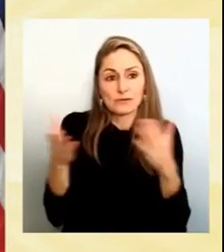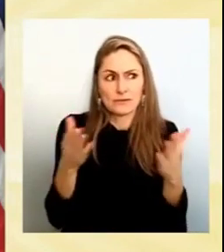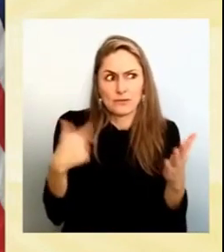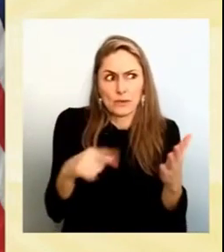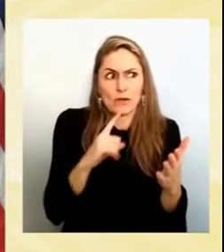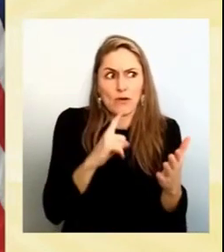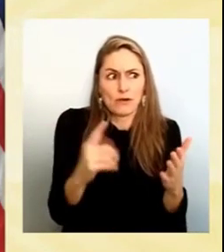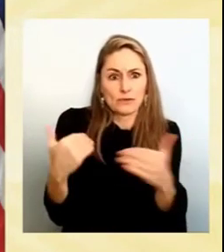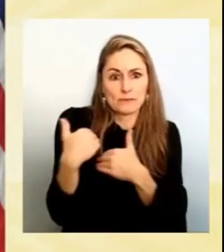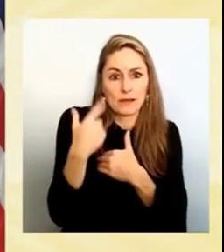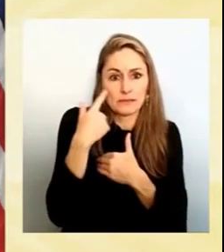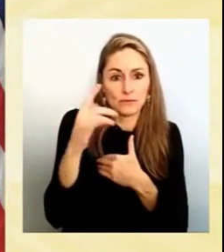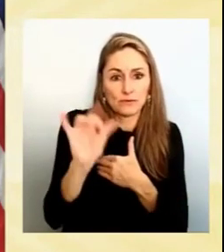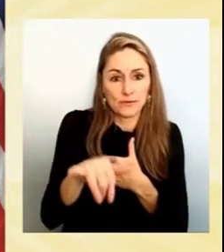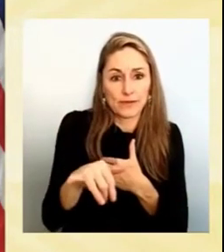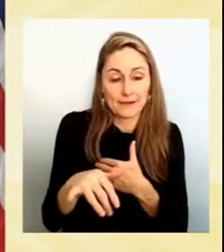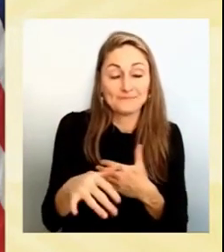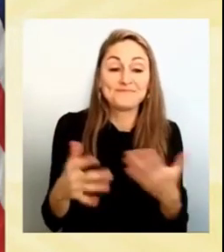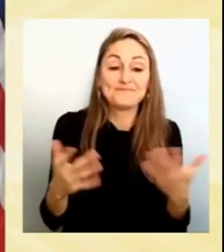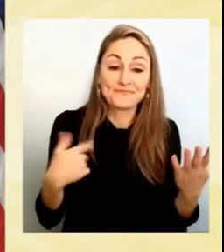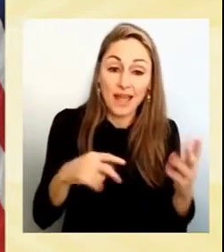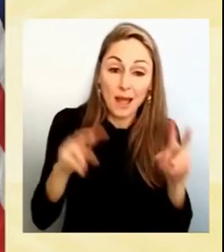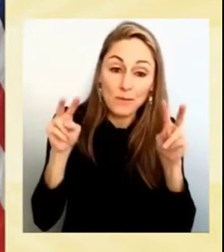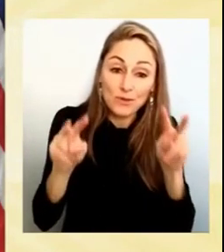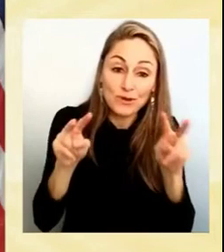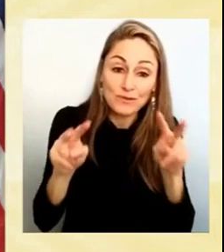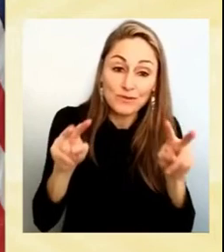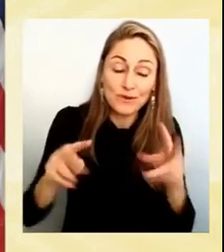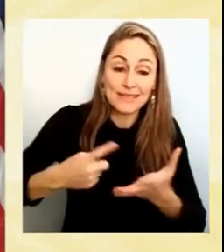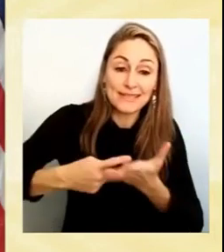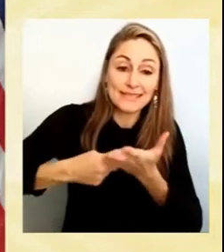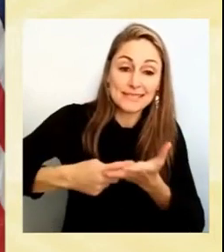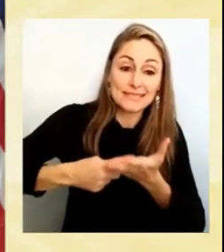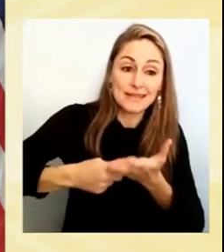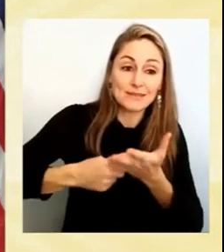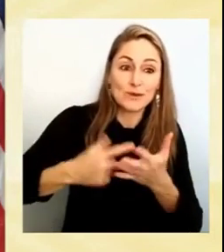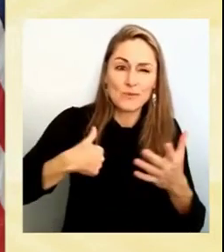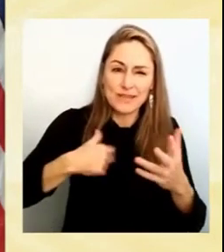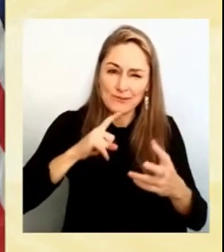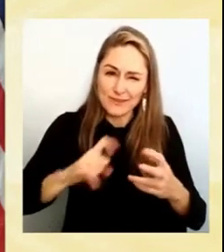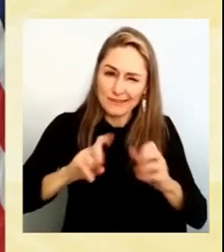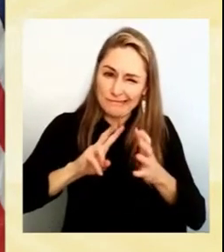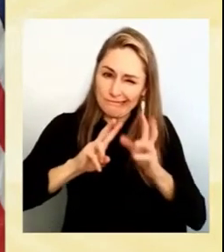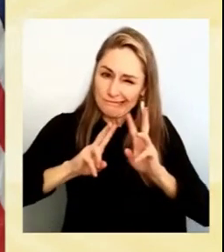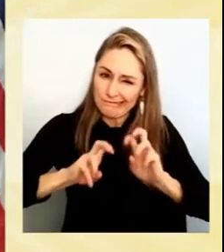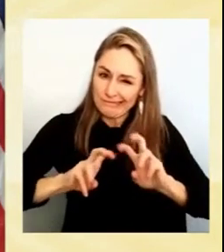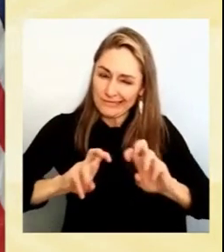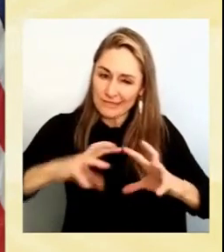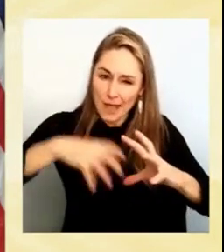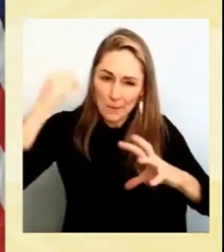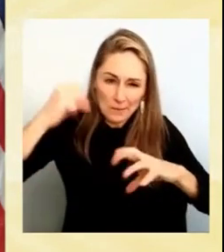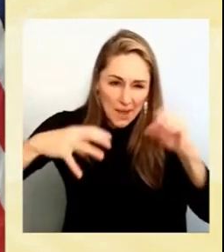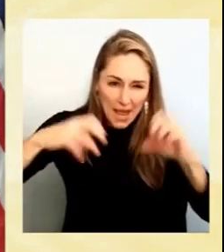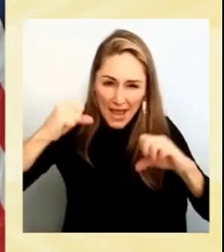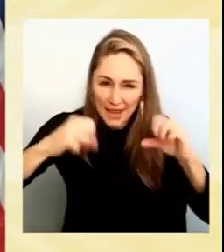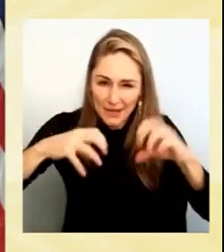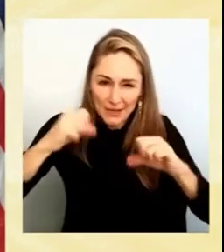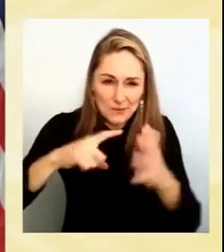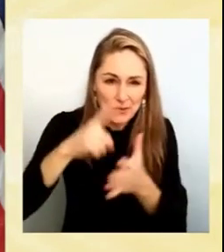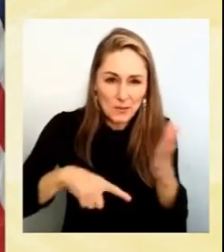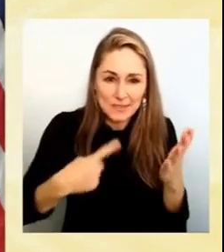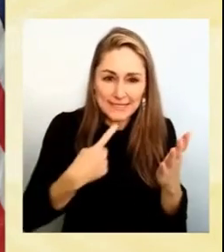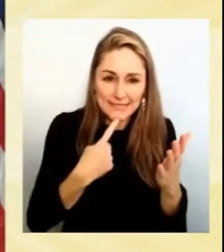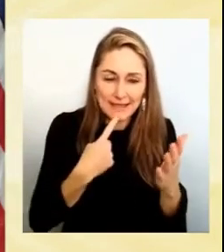And I'm very much looking forward to the discussion where we can unpack a little bit more of what was said and, again,